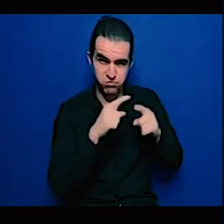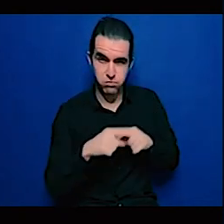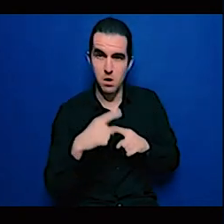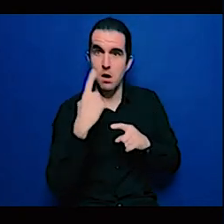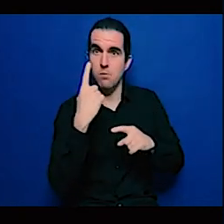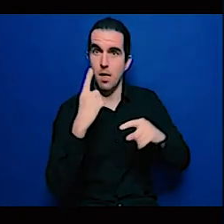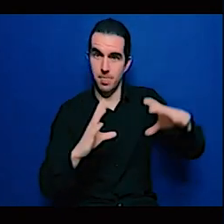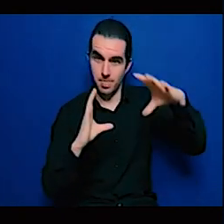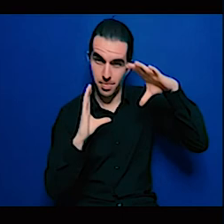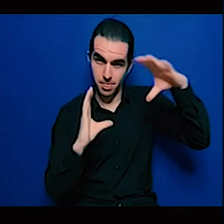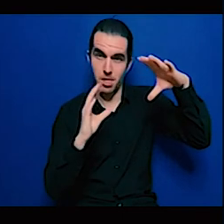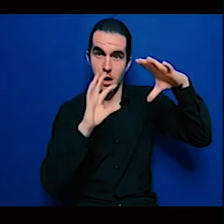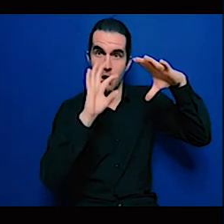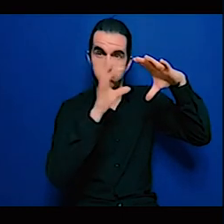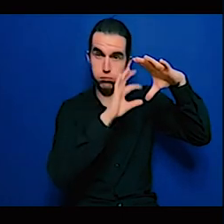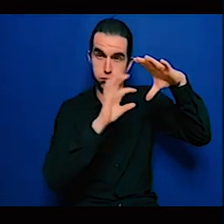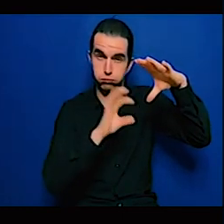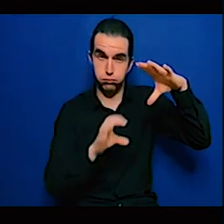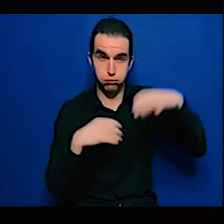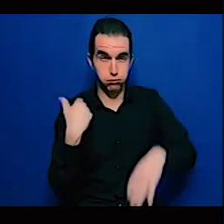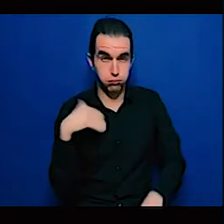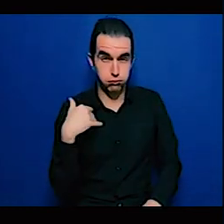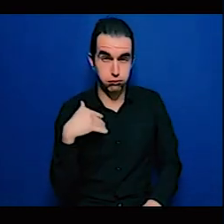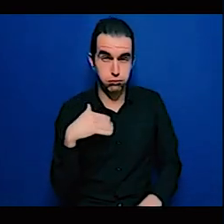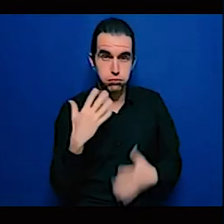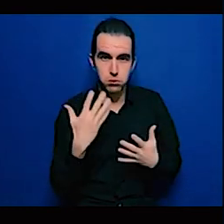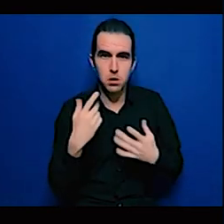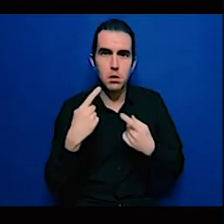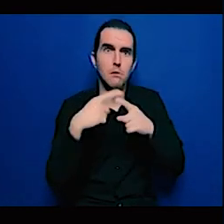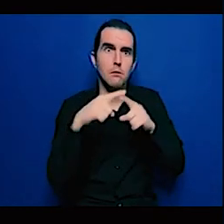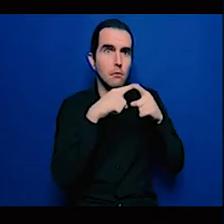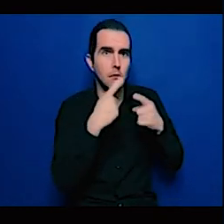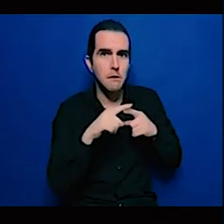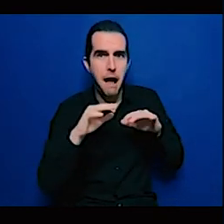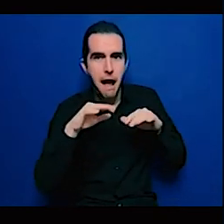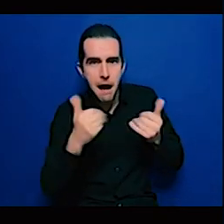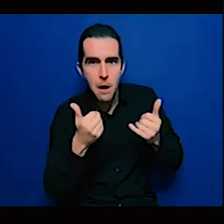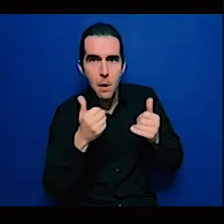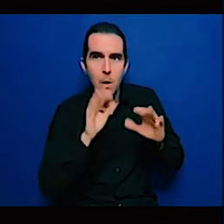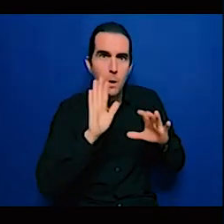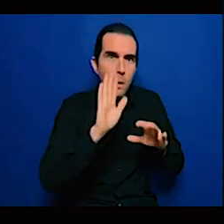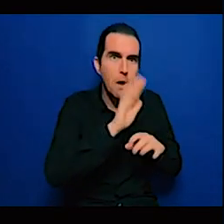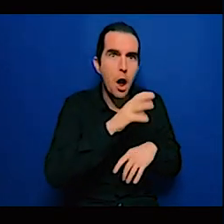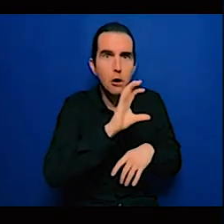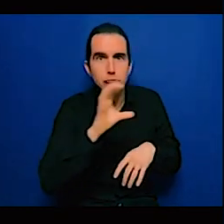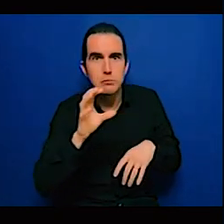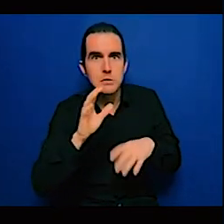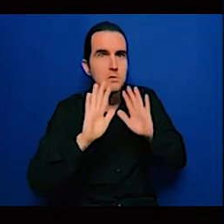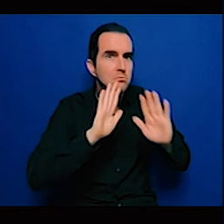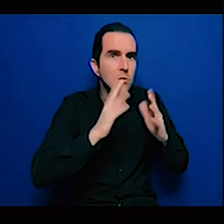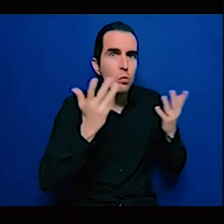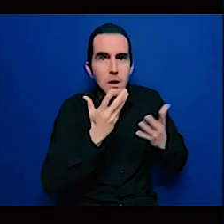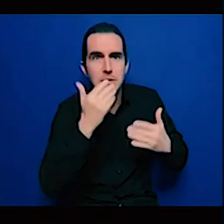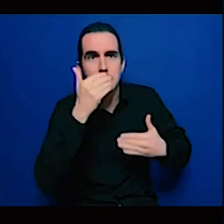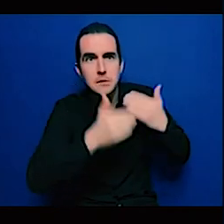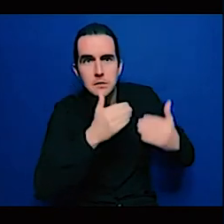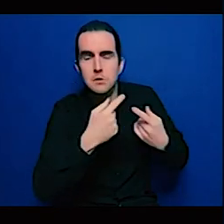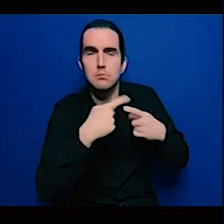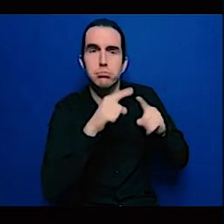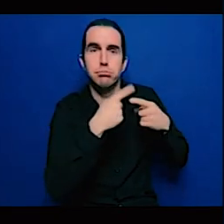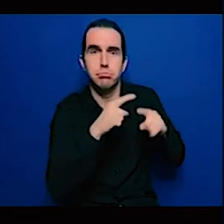and made transparent so that people can see it I'm sure it's available and maybe it's also a lack of